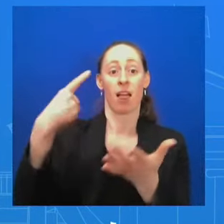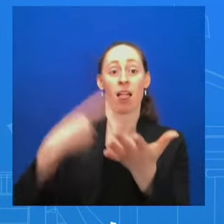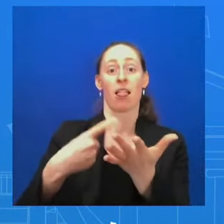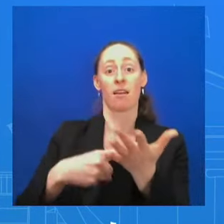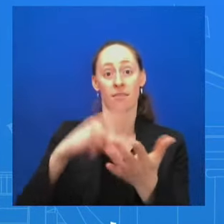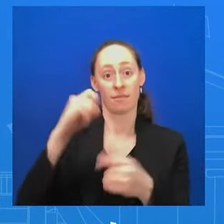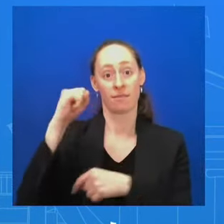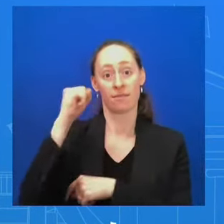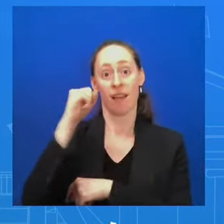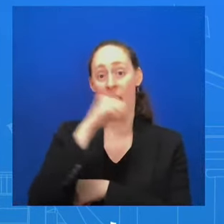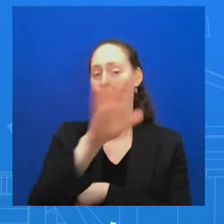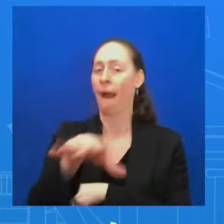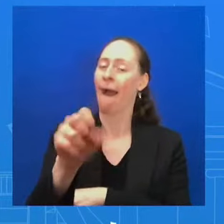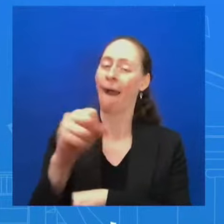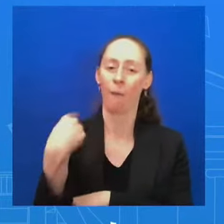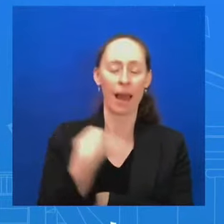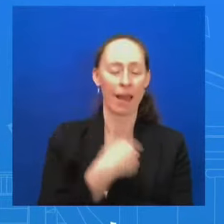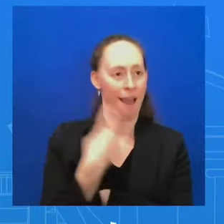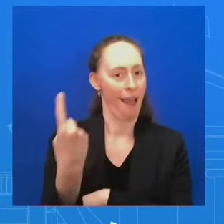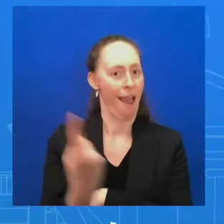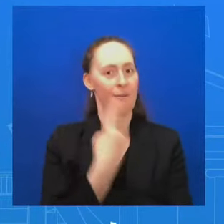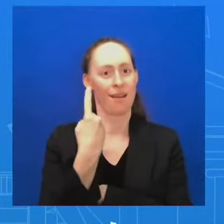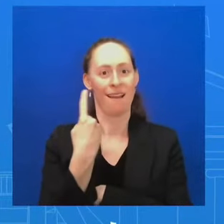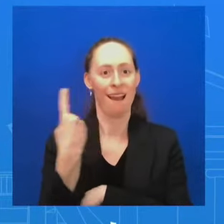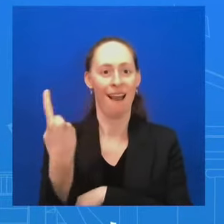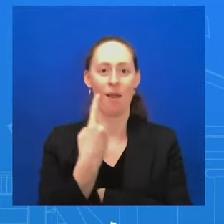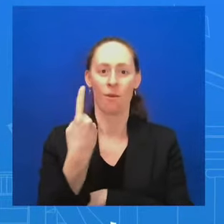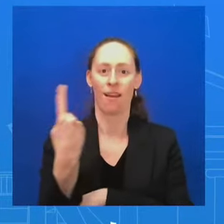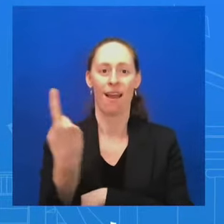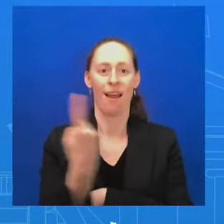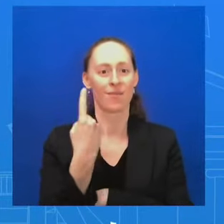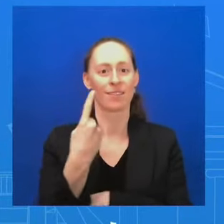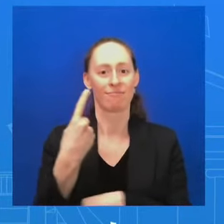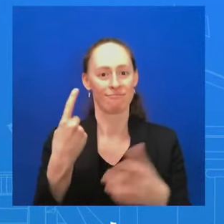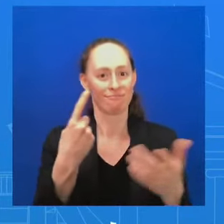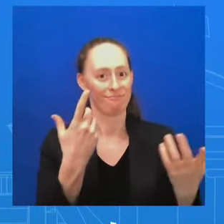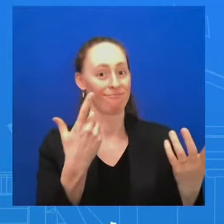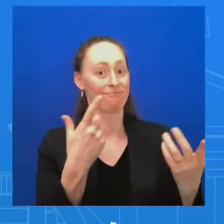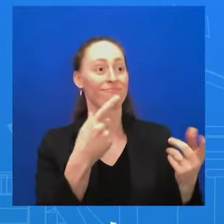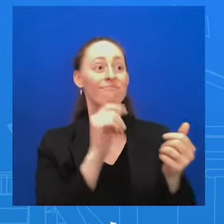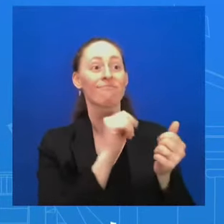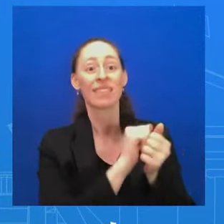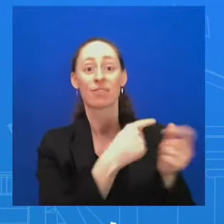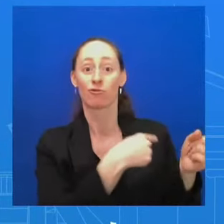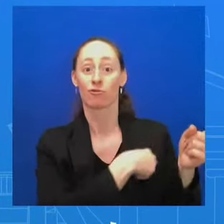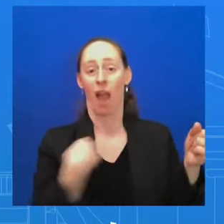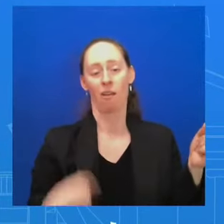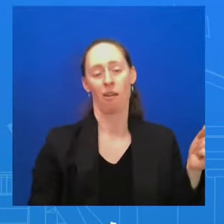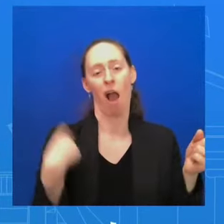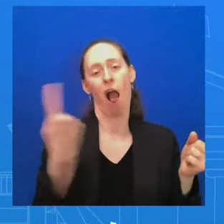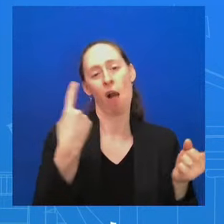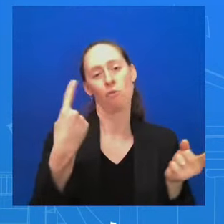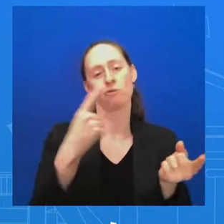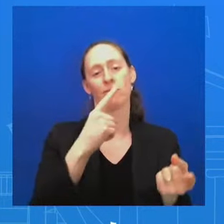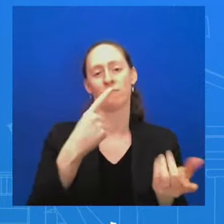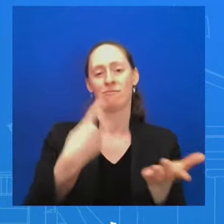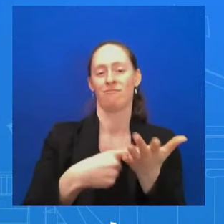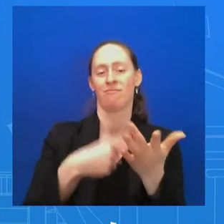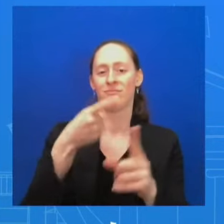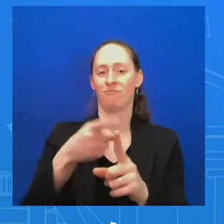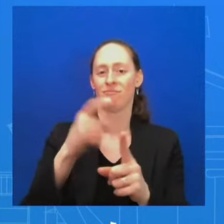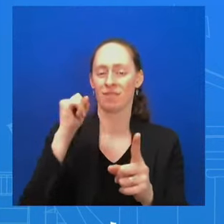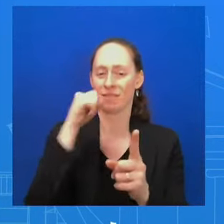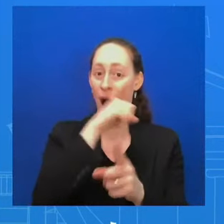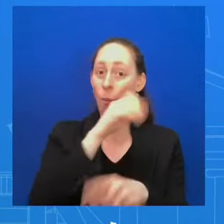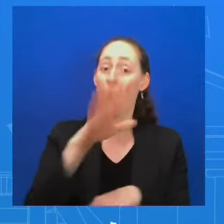Of course, it came up. I won't characterize President Xi's comments, but I can tell you that President Biden was very, very clear